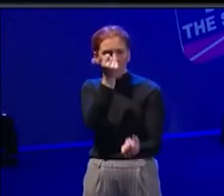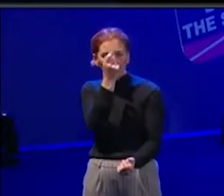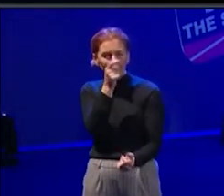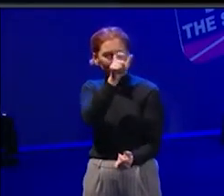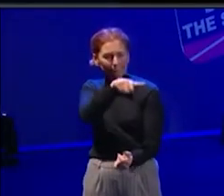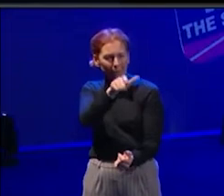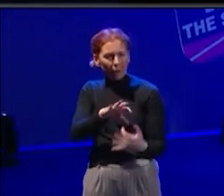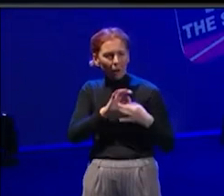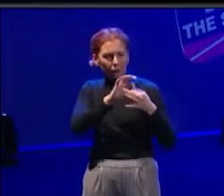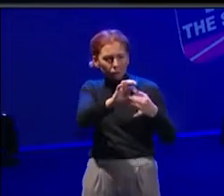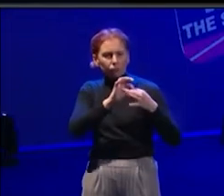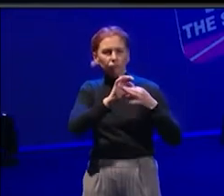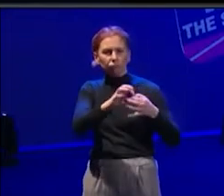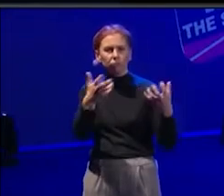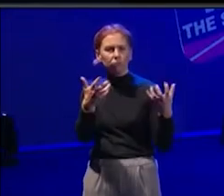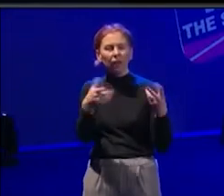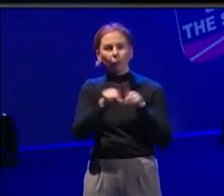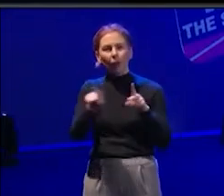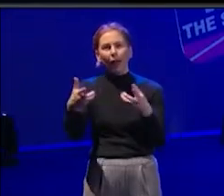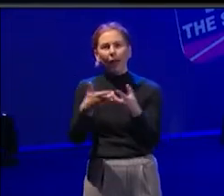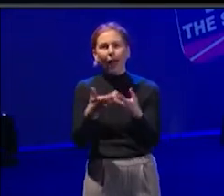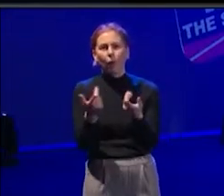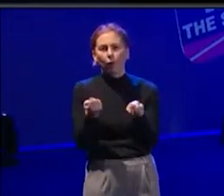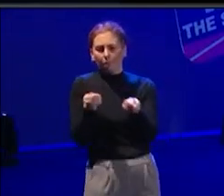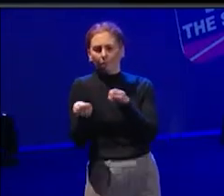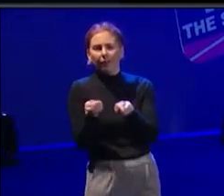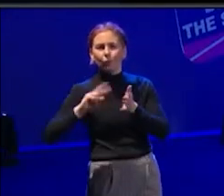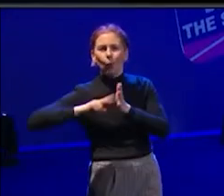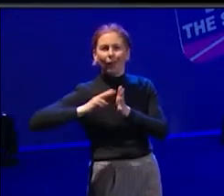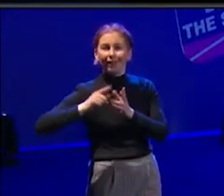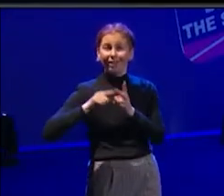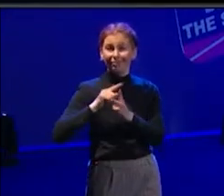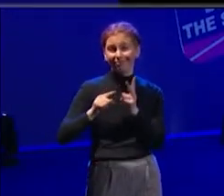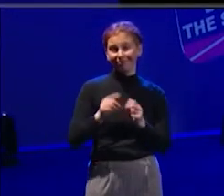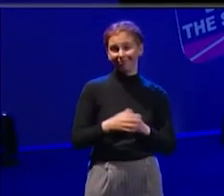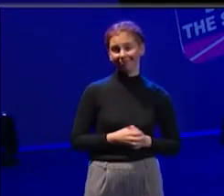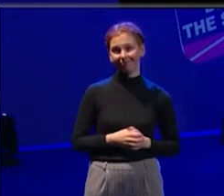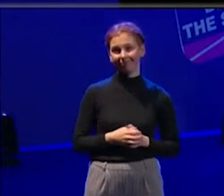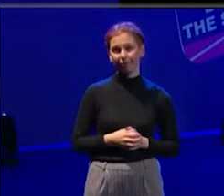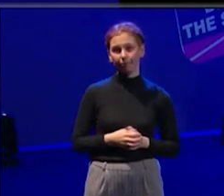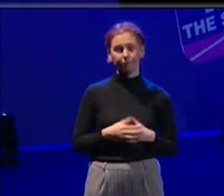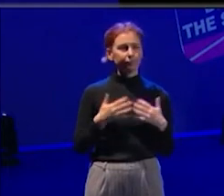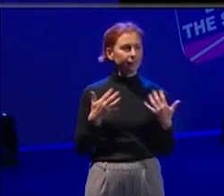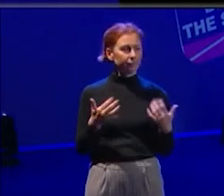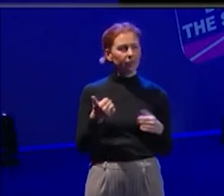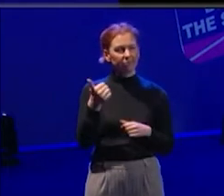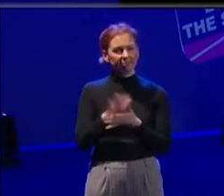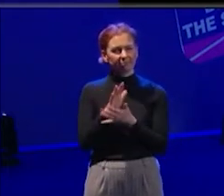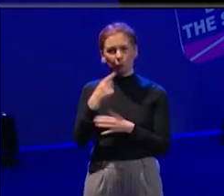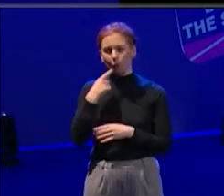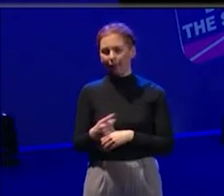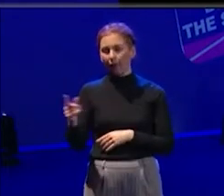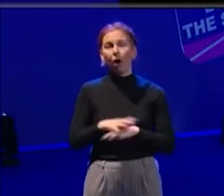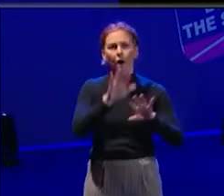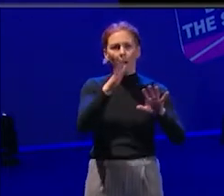people need, and how to manage an organization. So I'm glad that you flagged that. I also wanted to add that I think it's, it's